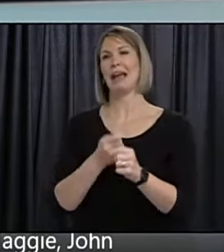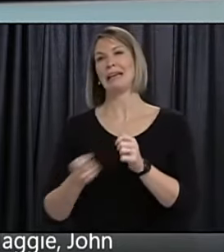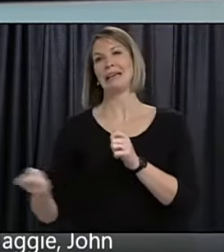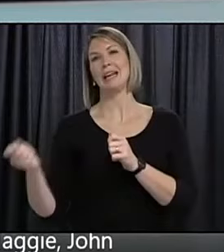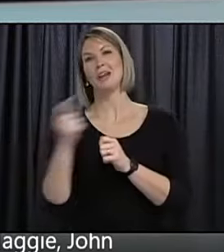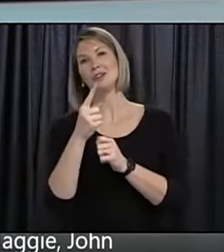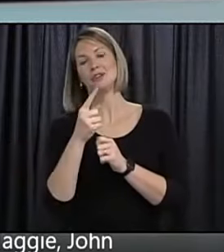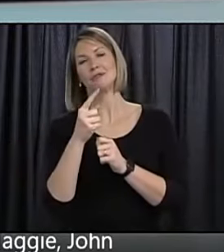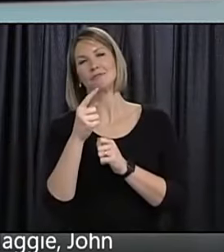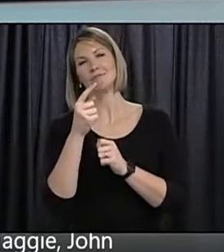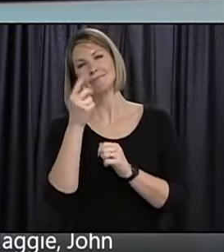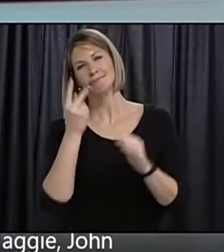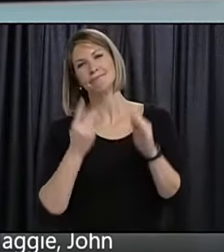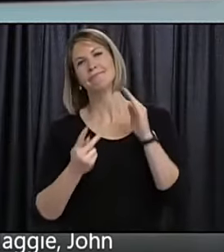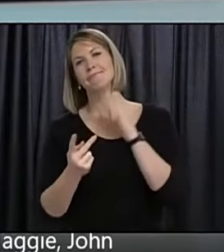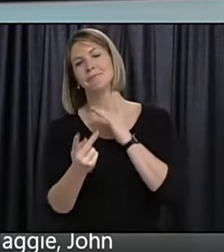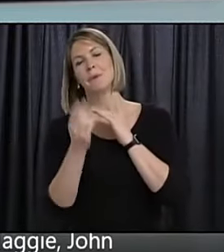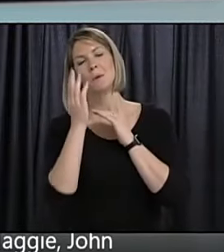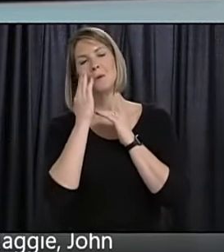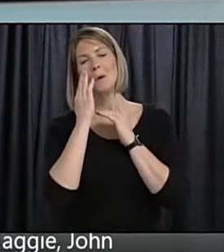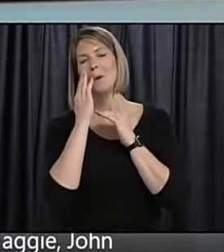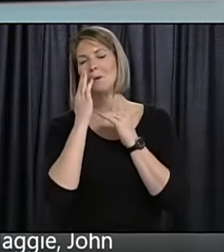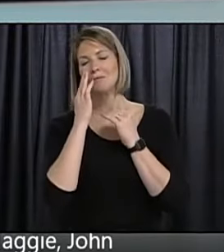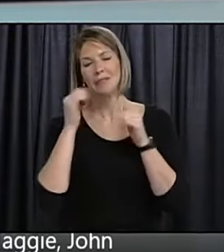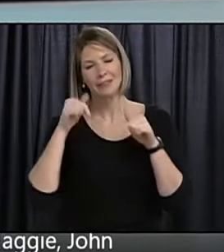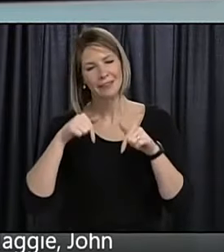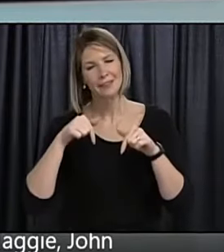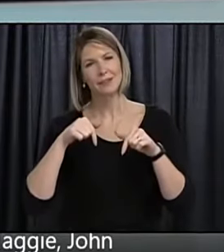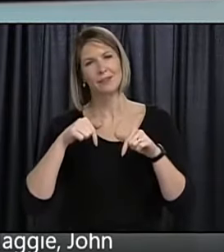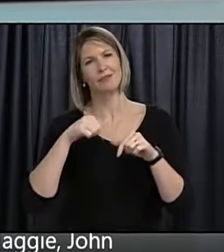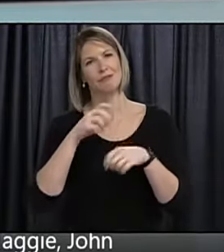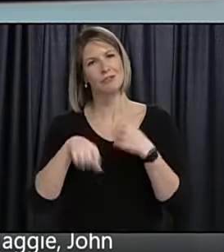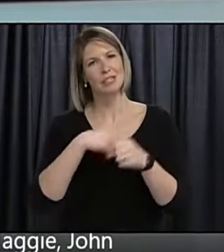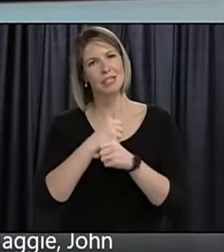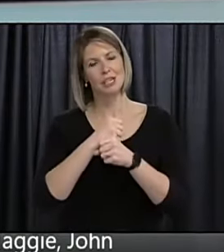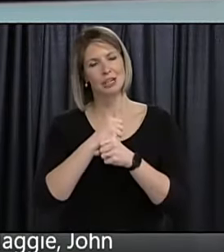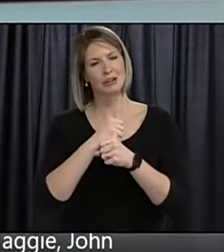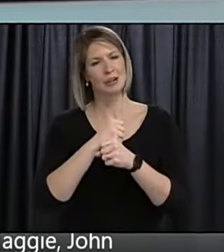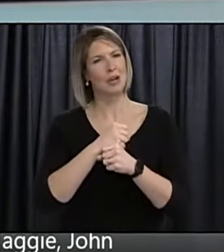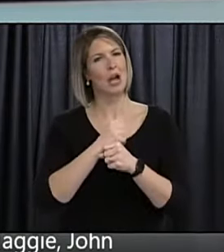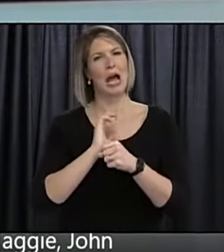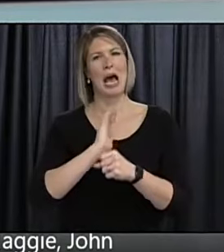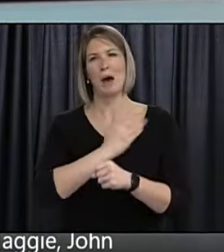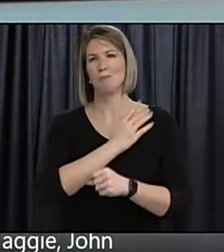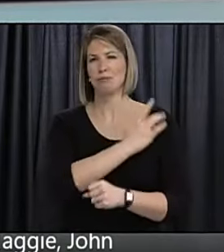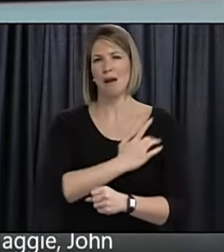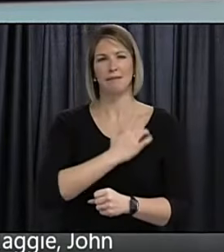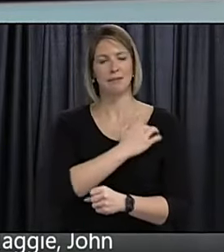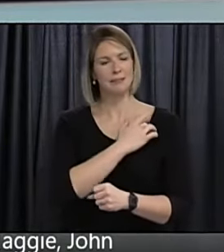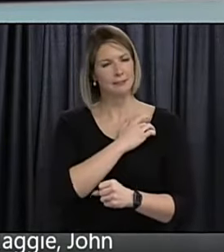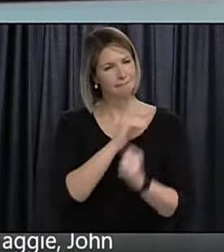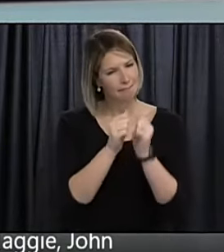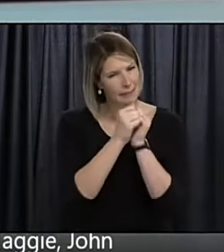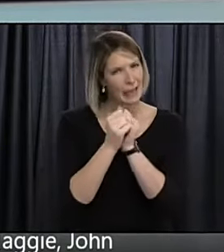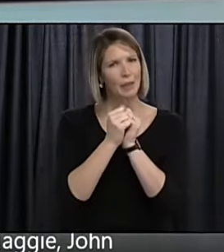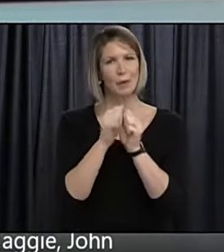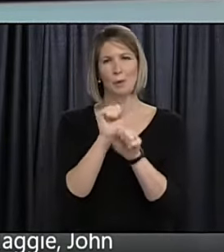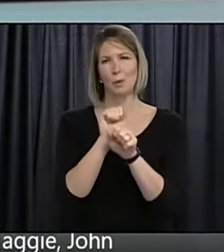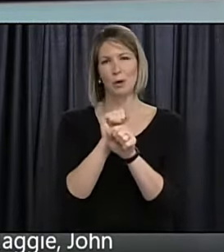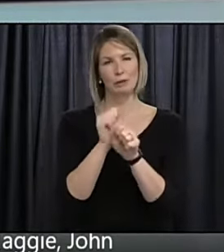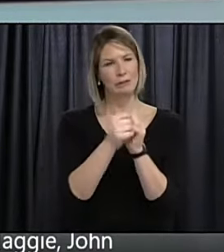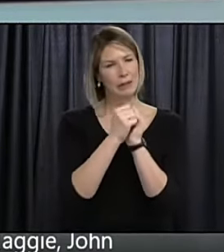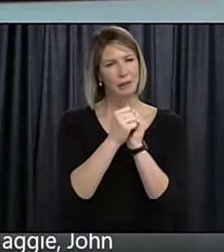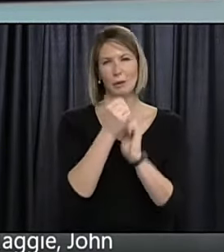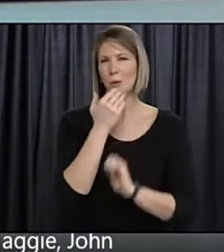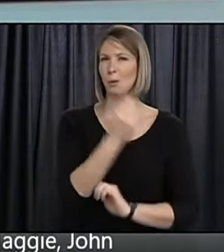for uh provincially having worked really hard to stick together to to do all the right things and do the right things